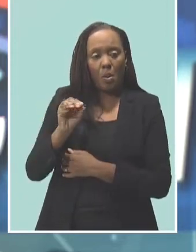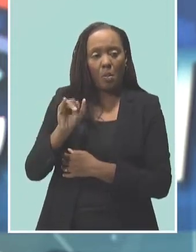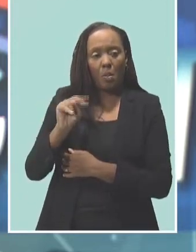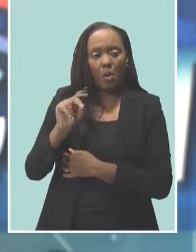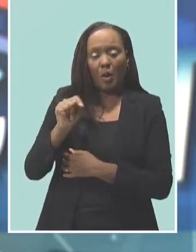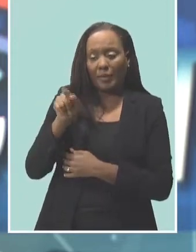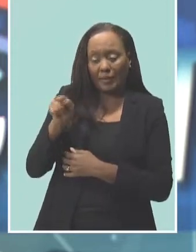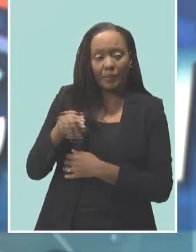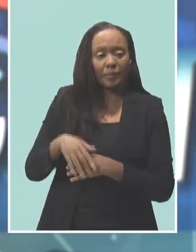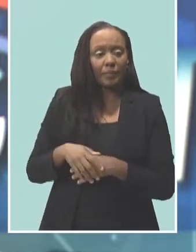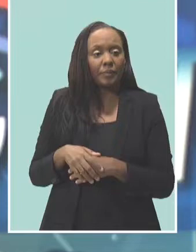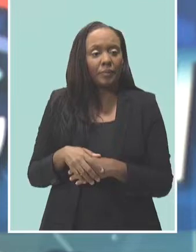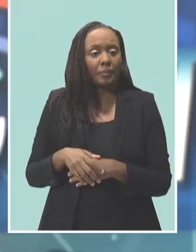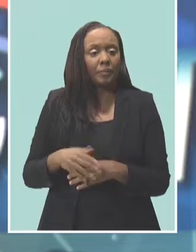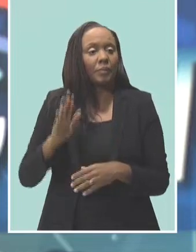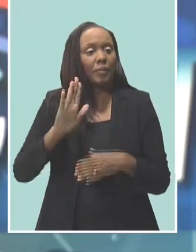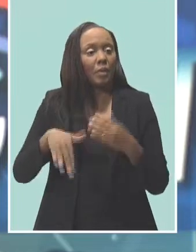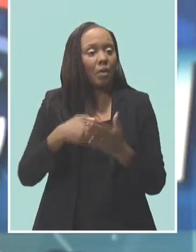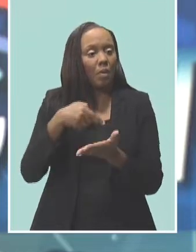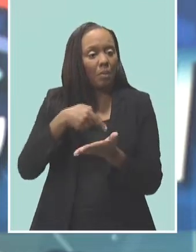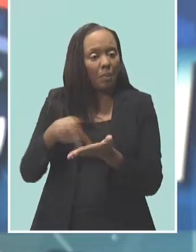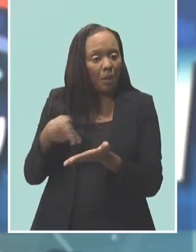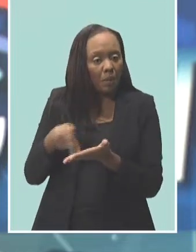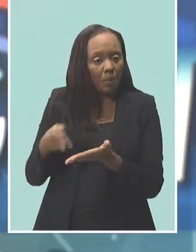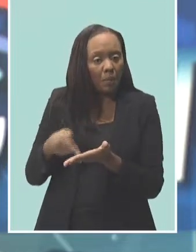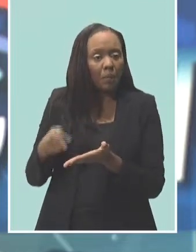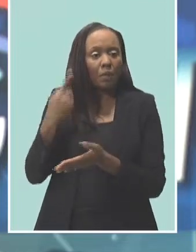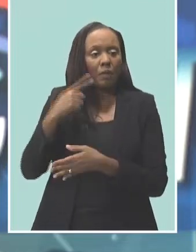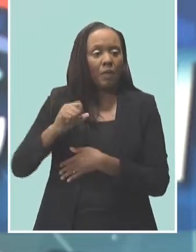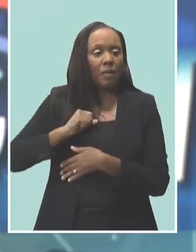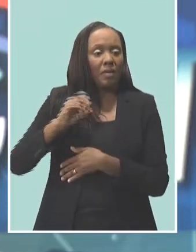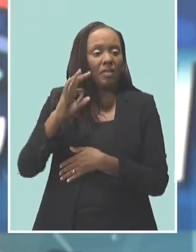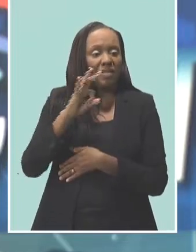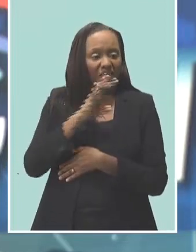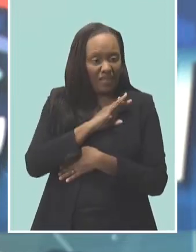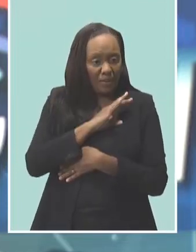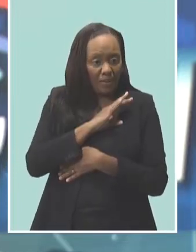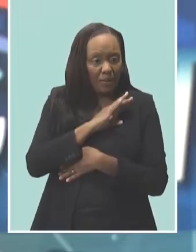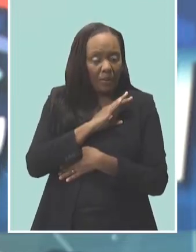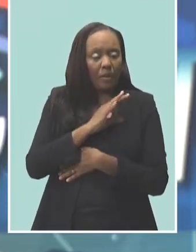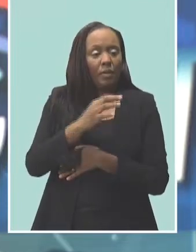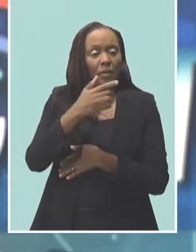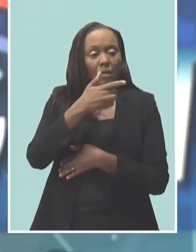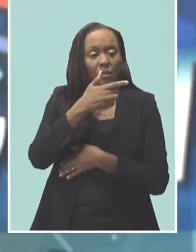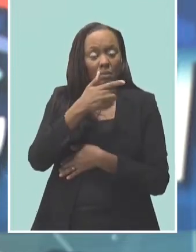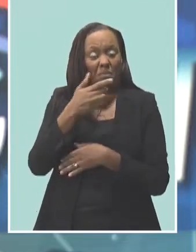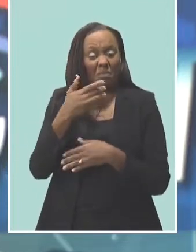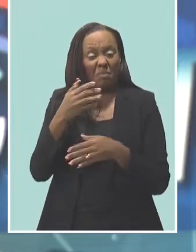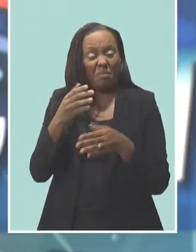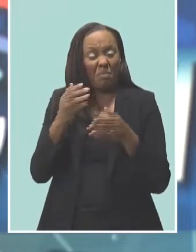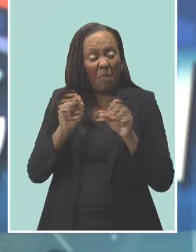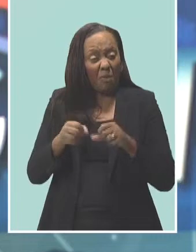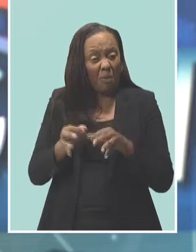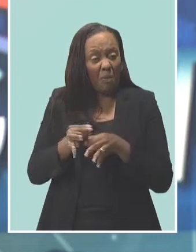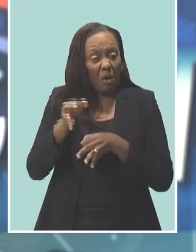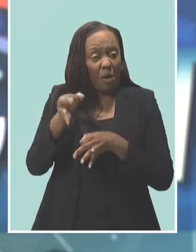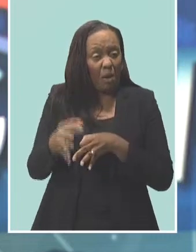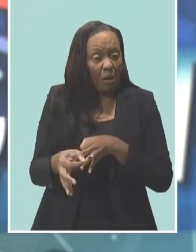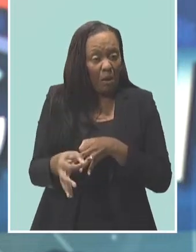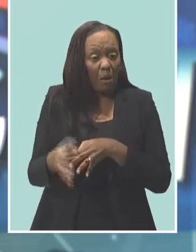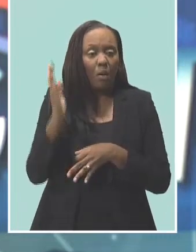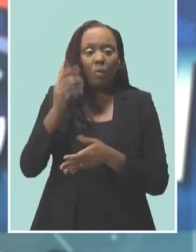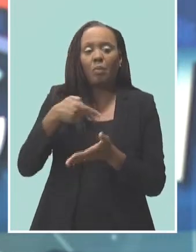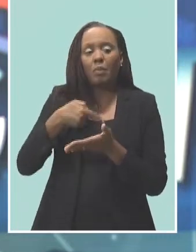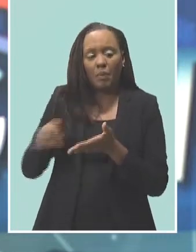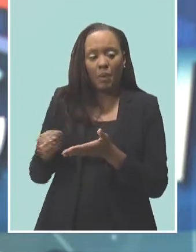outstanding payments of wages and salaries to NAB staff, which may have been delayed by the requirement of quarantine of the office